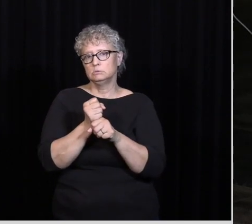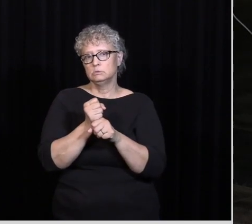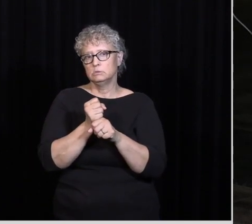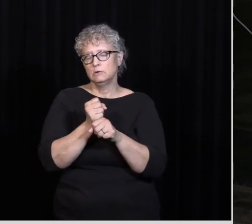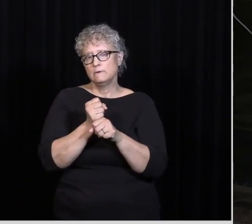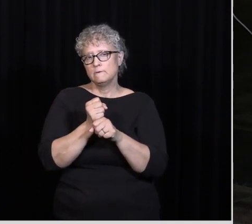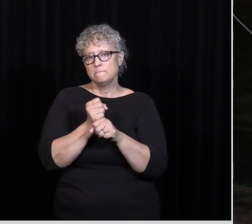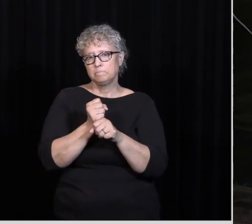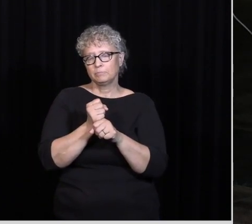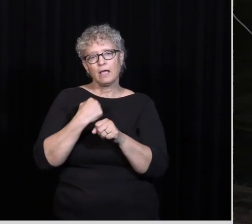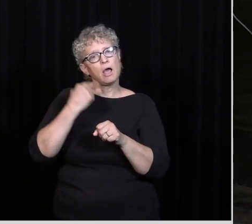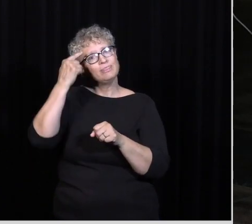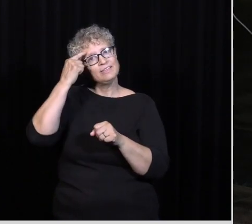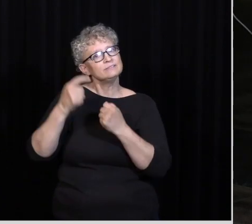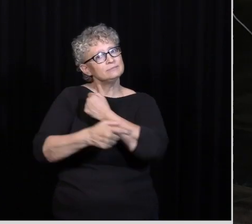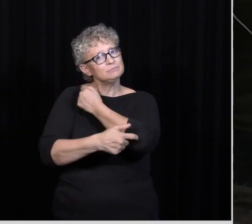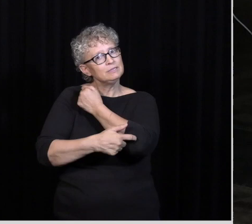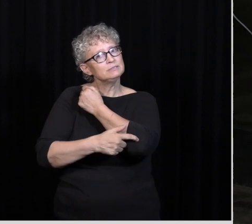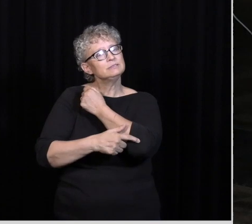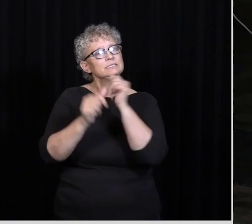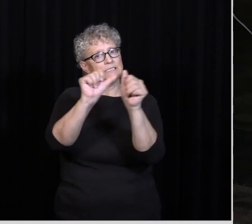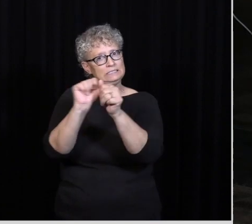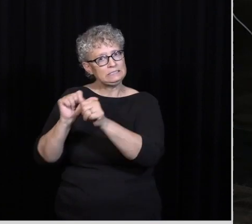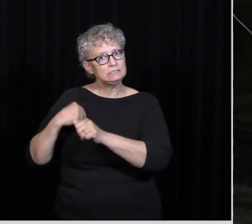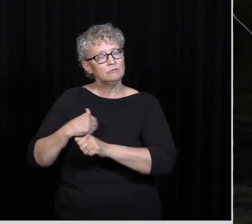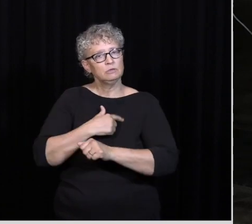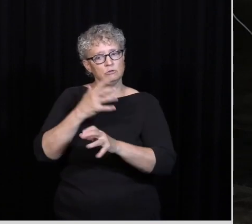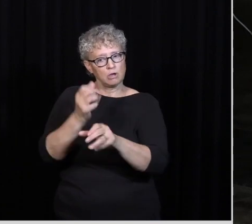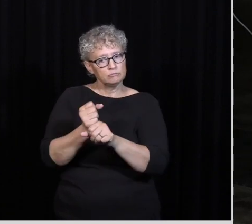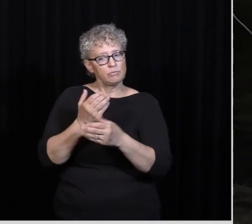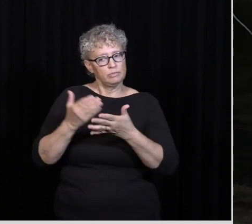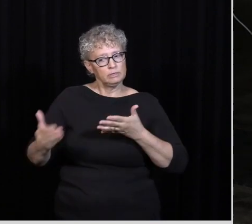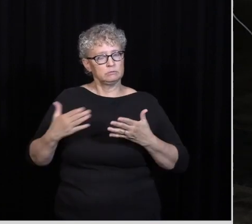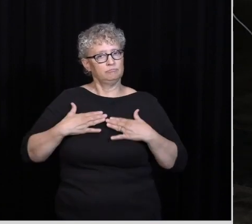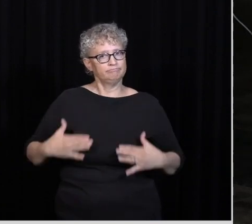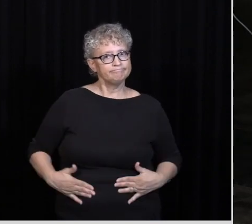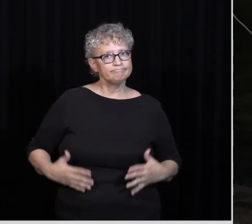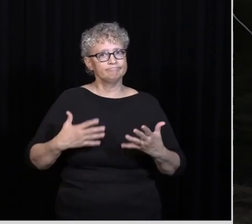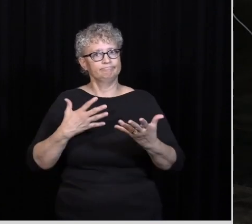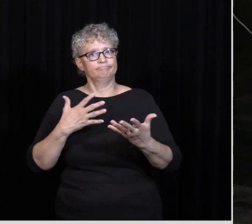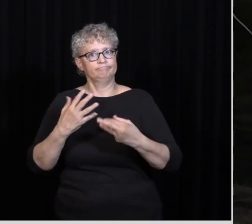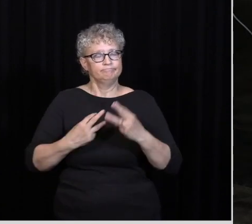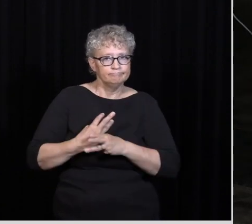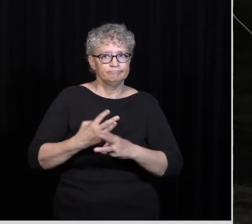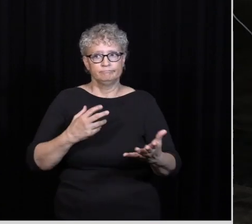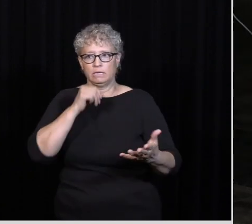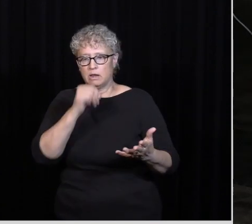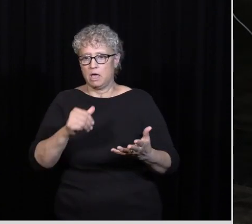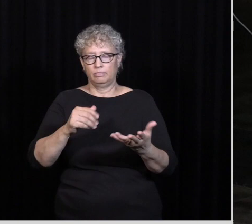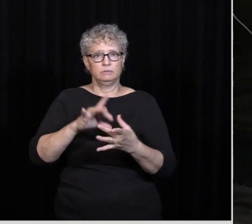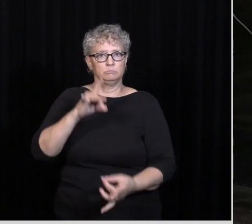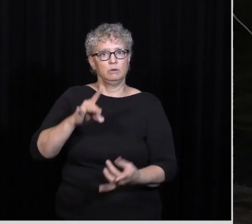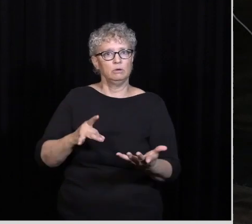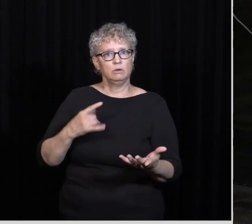And I really Think that There's a Temptation for Each of us To put our Confidence in Things of the Flesh Instead of Things of the Spirit We like to Think